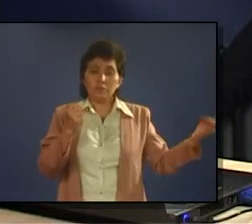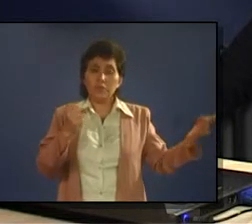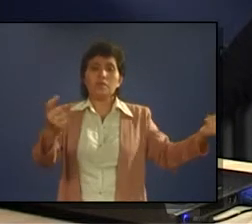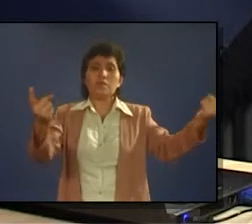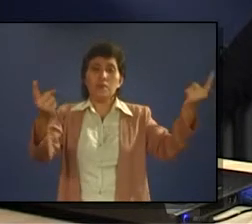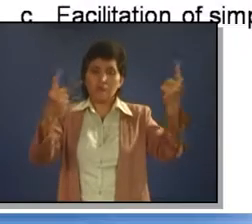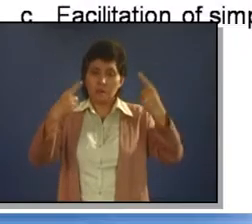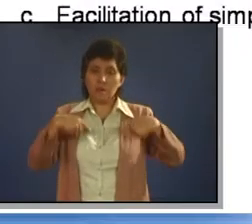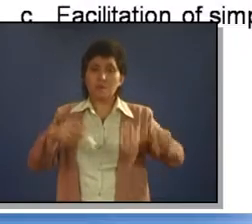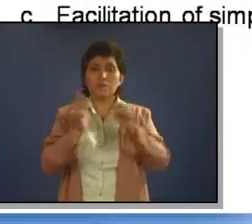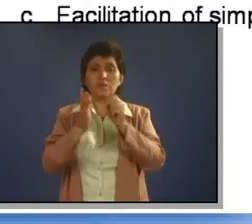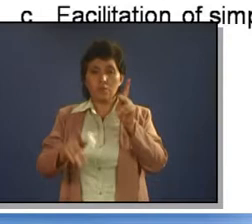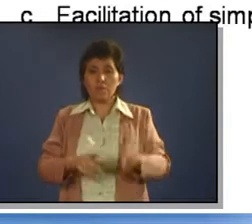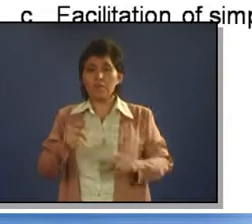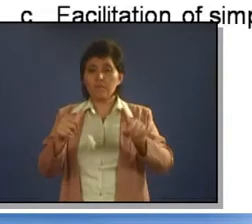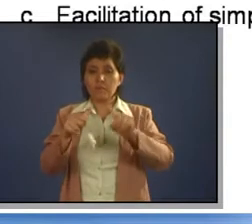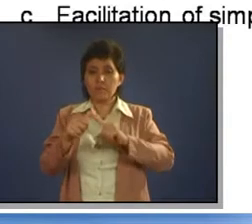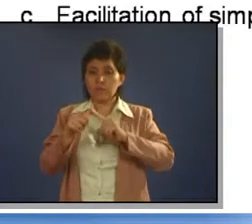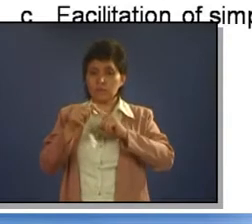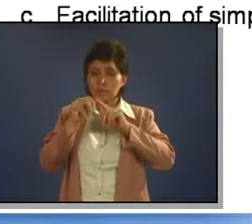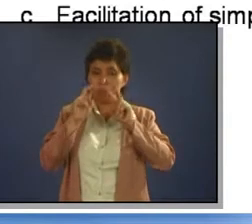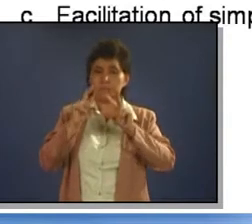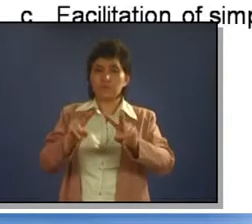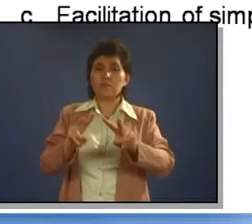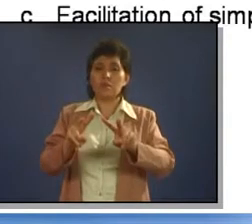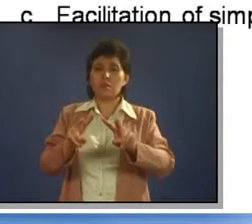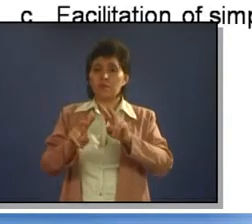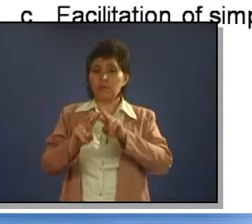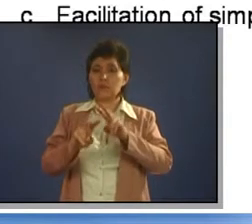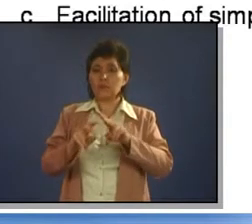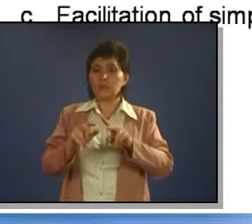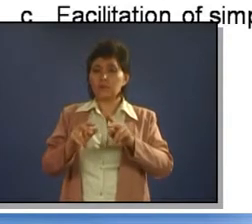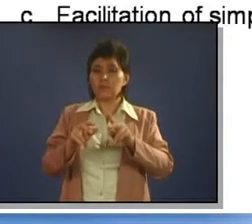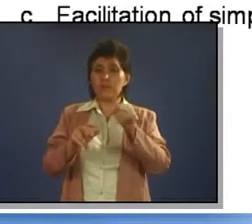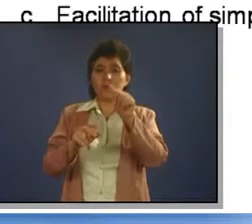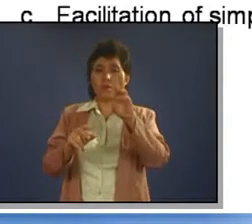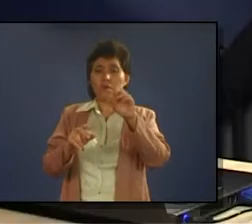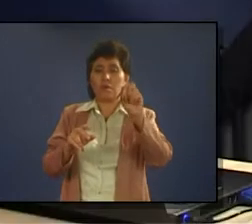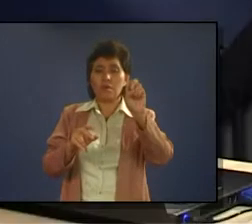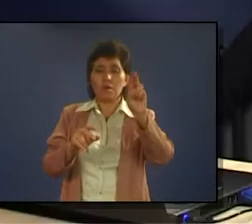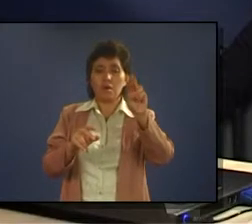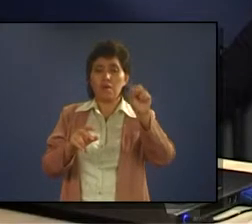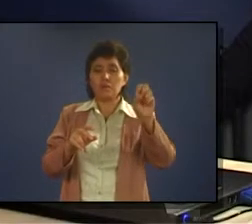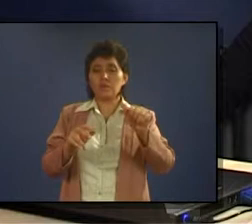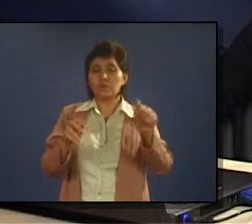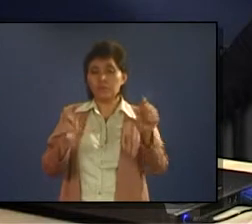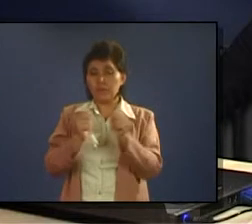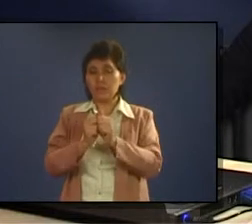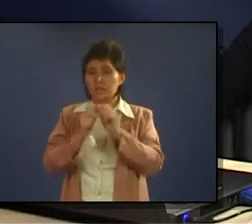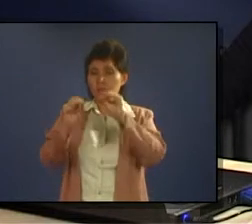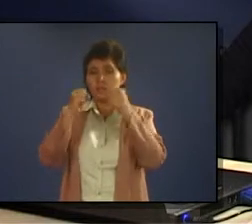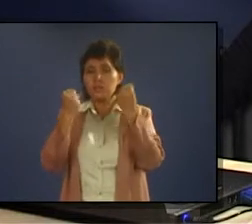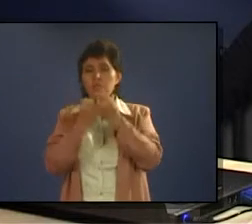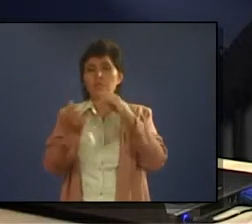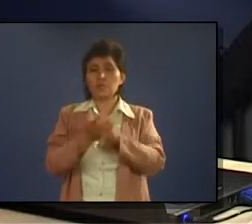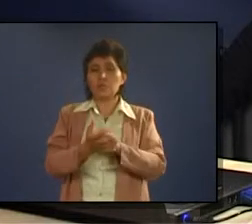means that you get aroused by the situations and you get alert, okay? You get extra